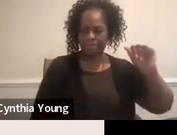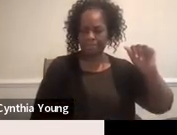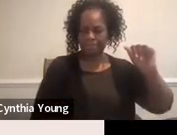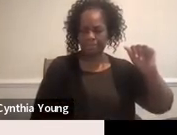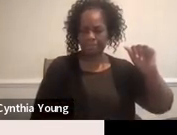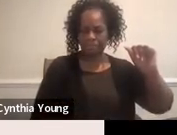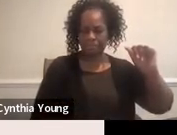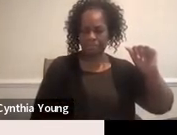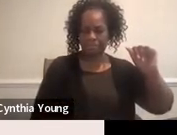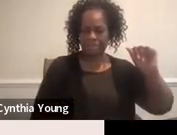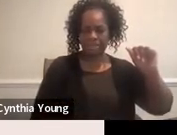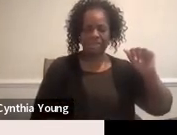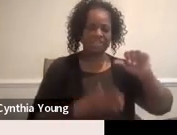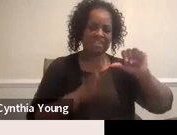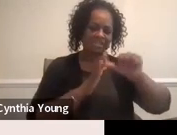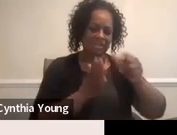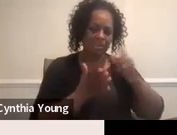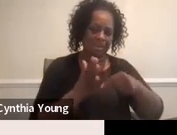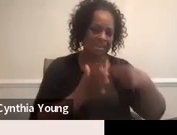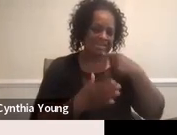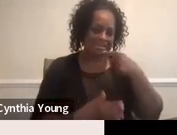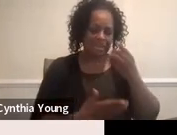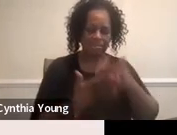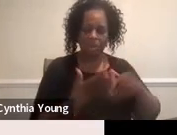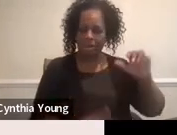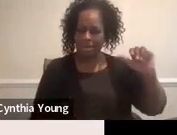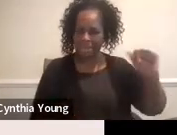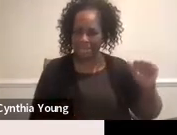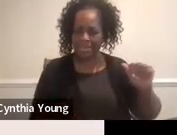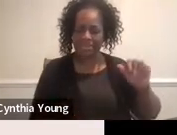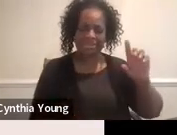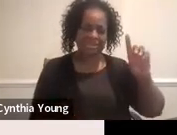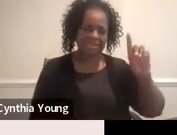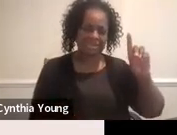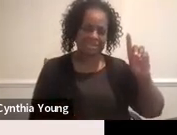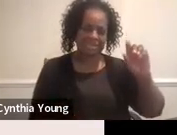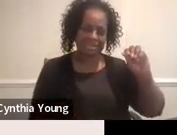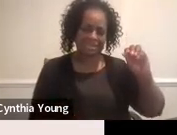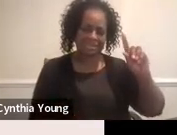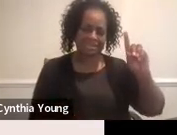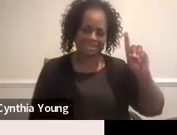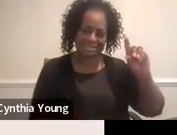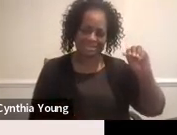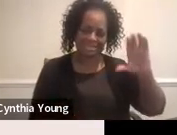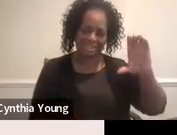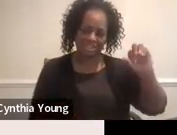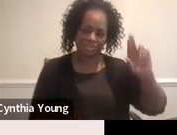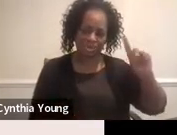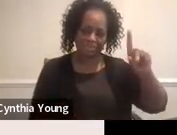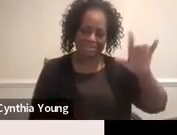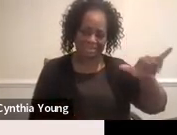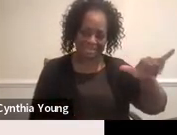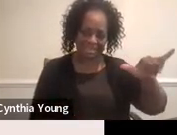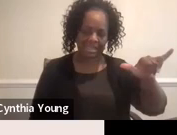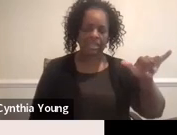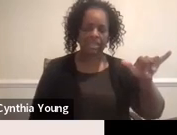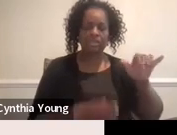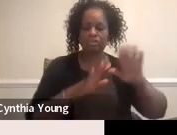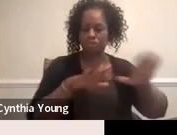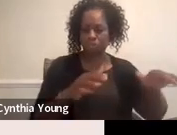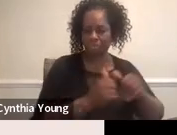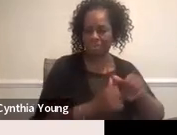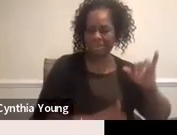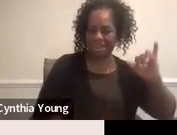B, again, what I just said, looks at significant discrepancy in the rate of suspension and expulsion for children with IEPs.